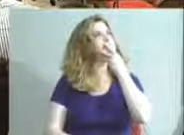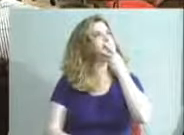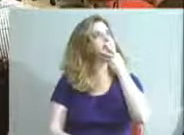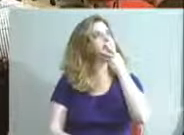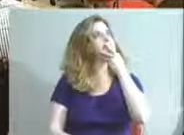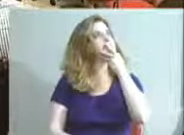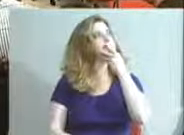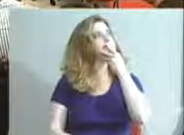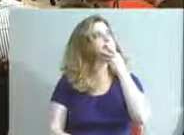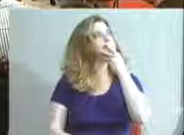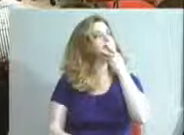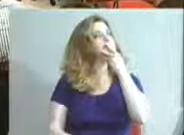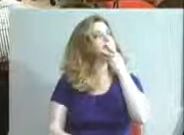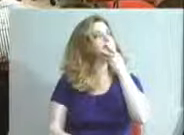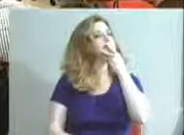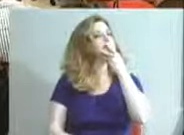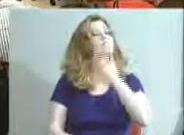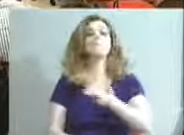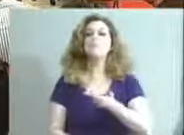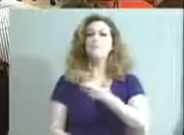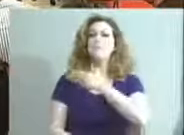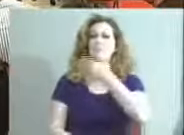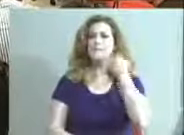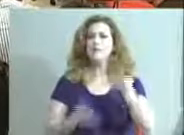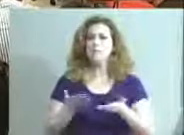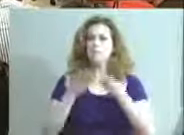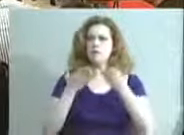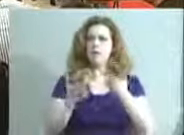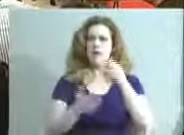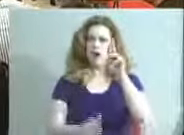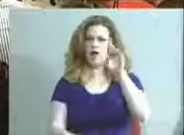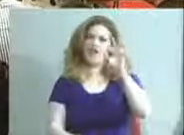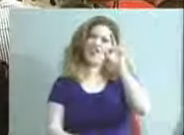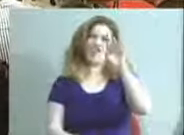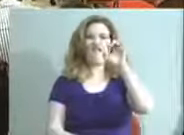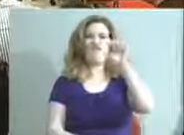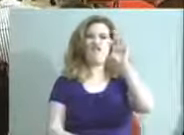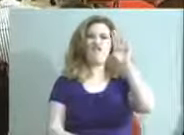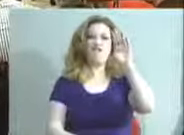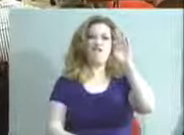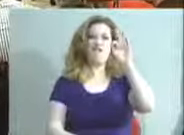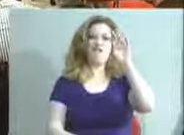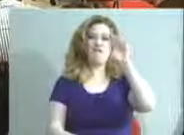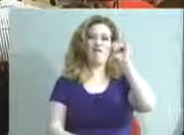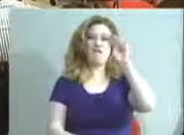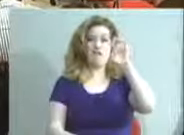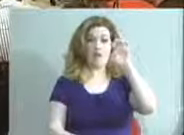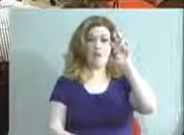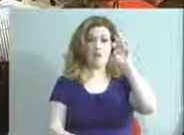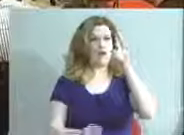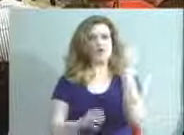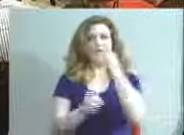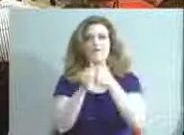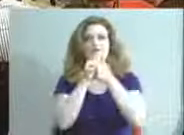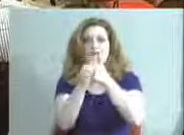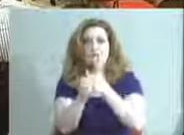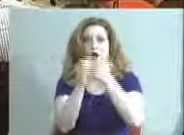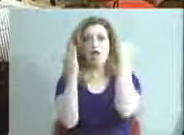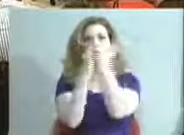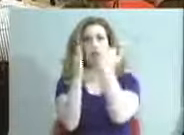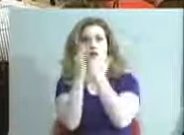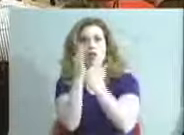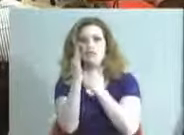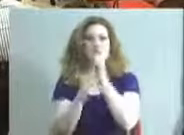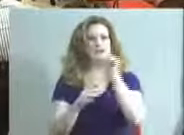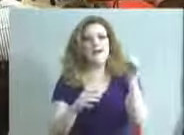that it'd be better to provide a framework so it's not just the issues of the day, you know?